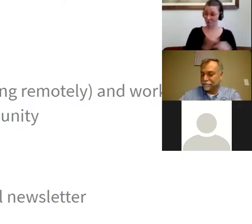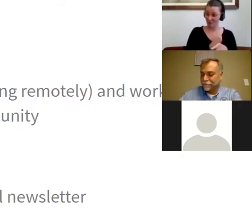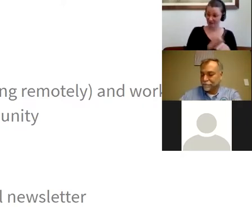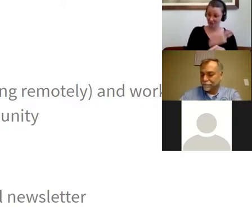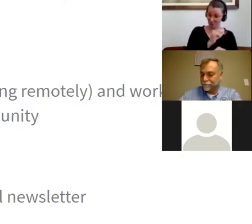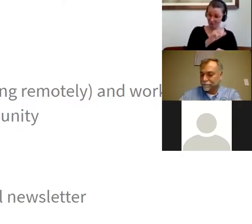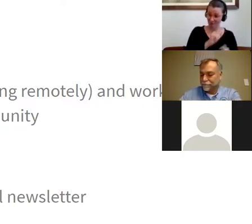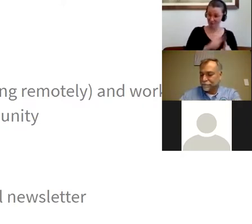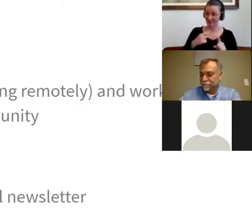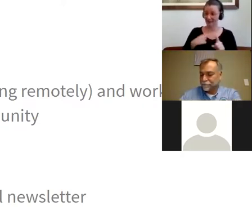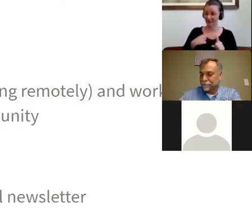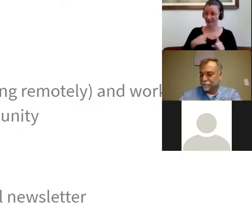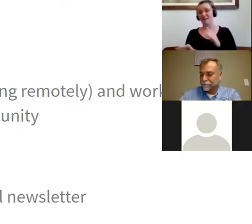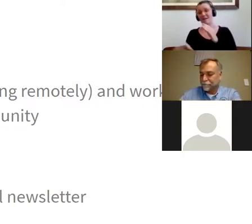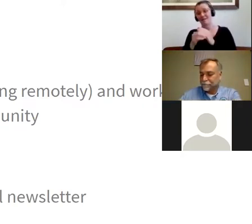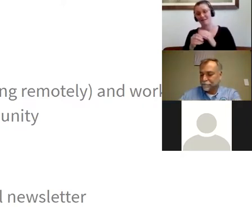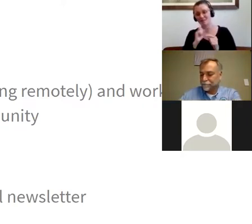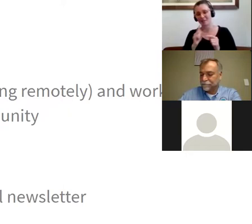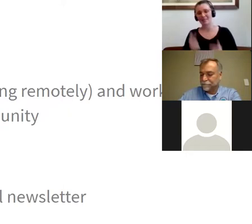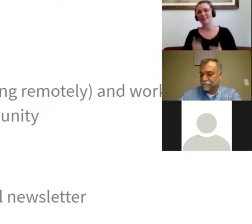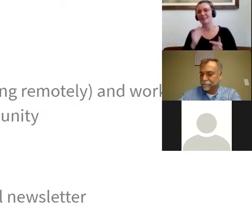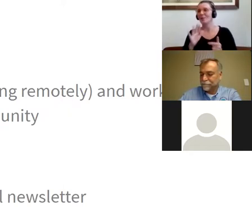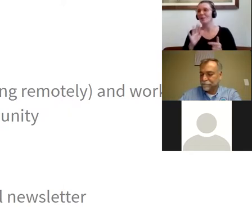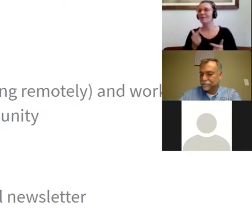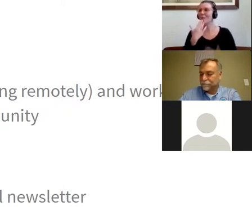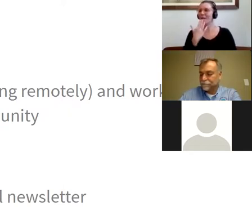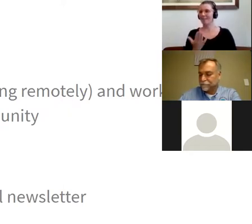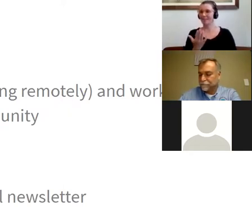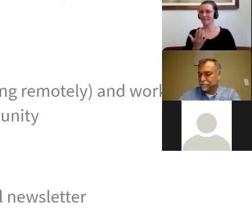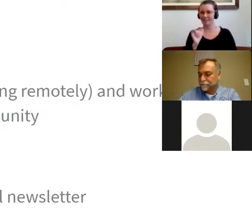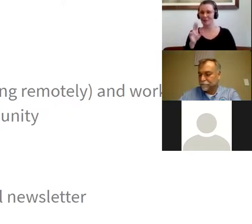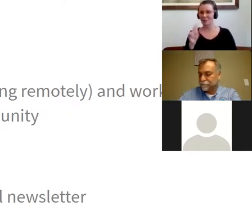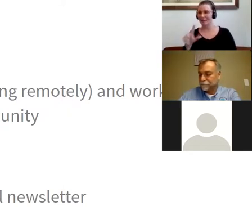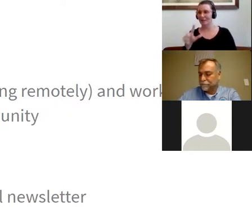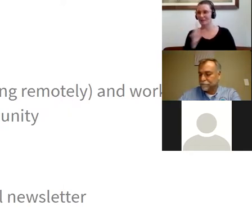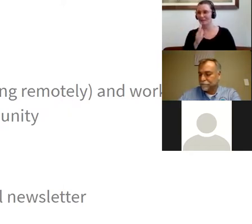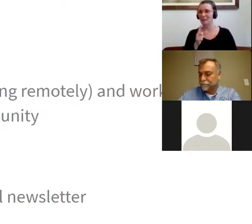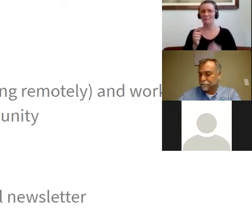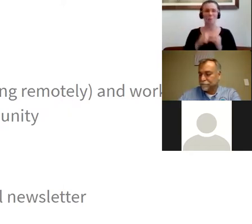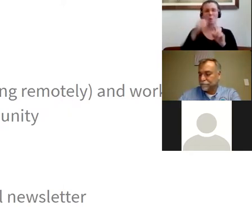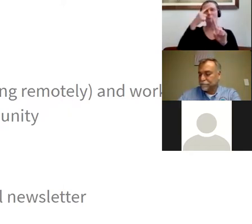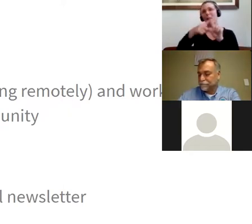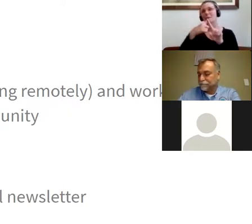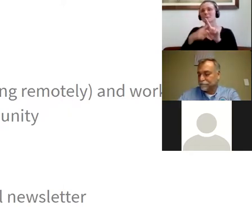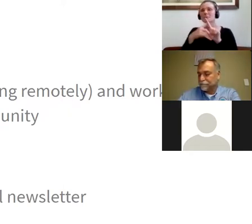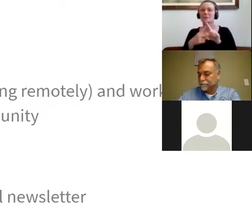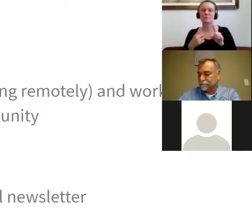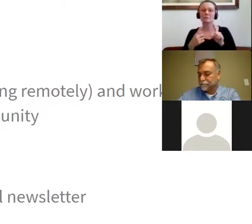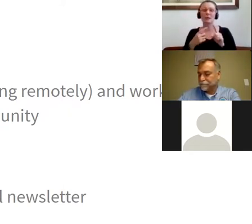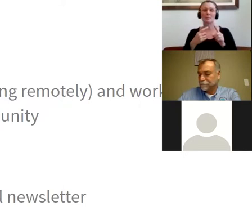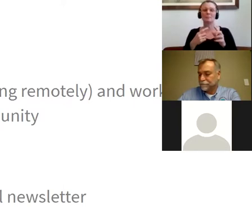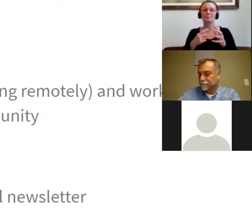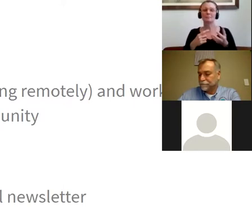informational and the Live Your Life Well newsletter has been really something upbeat and positive. And